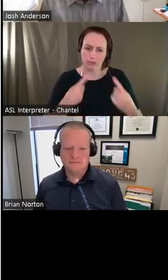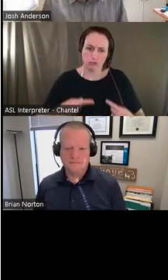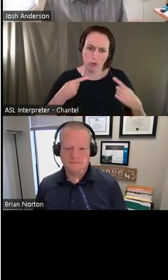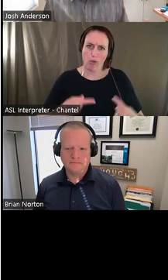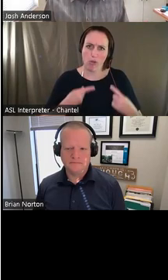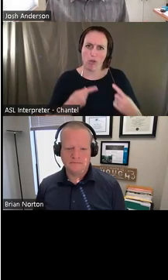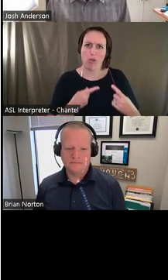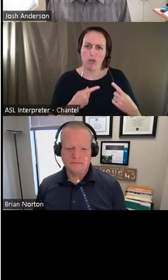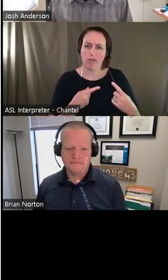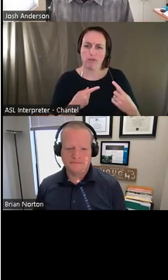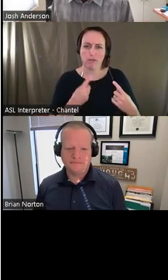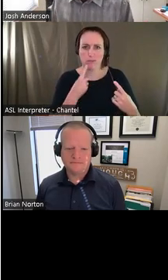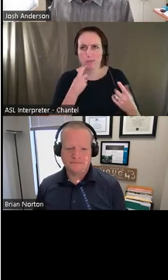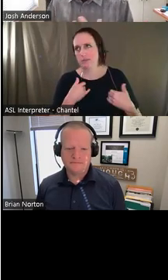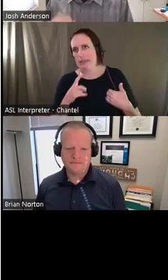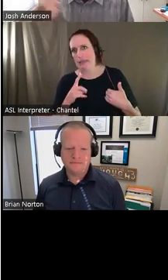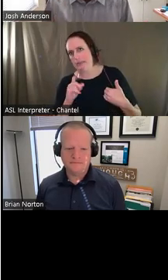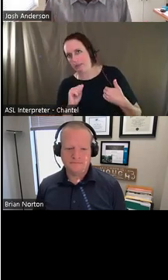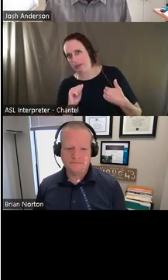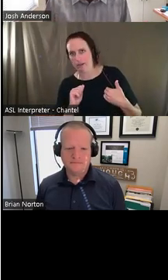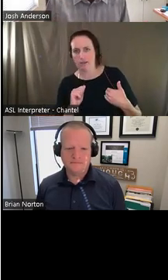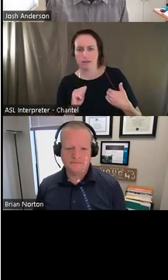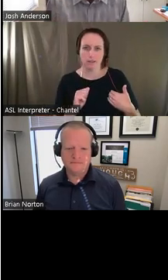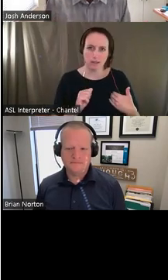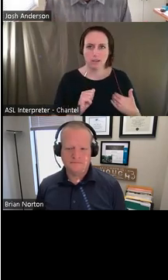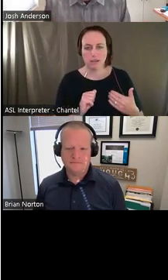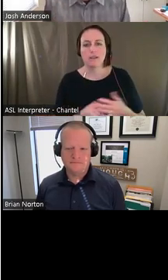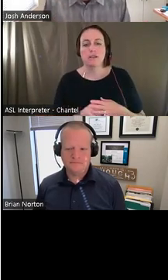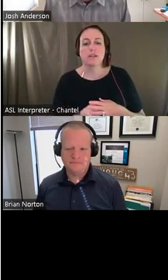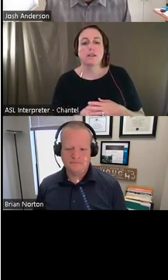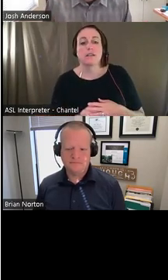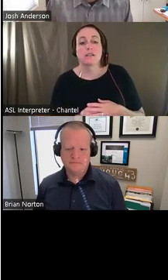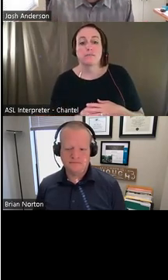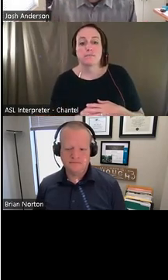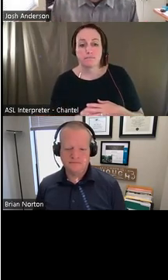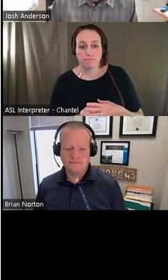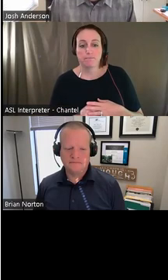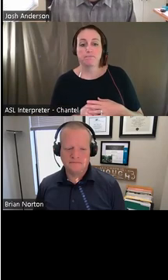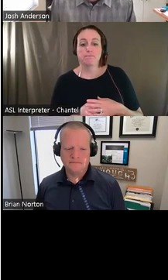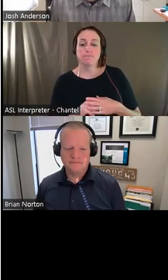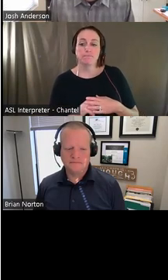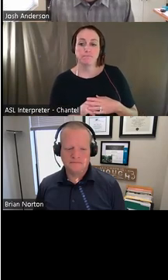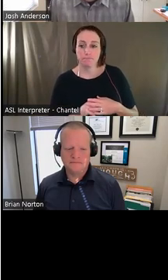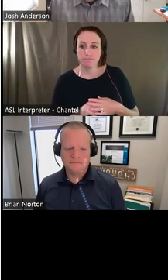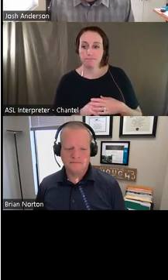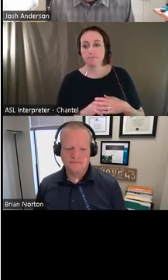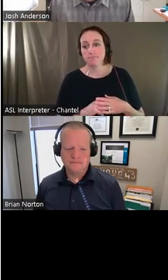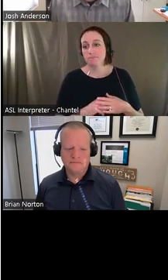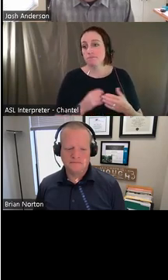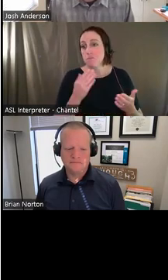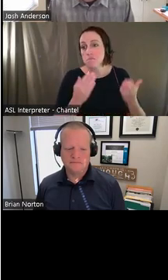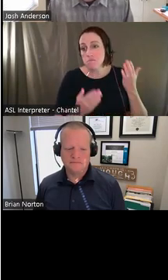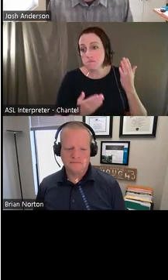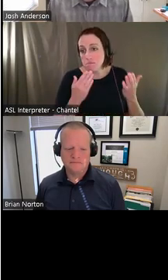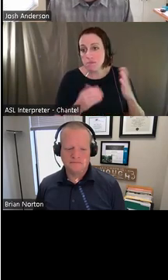because of my disability in order to really accomplish my goals. And that can be as simple and as simple as a, as a